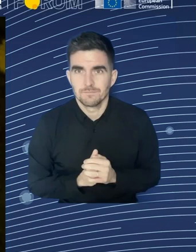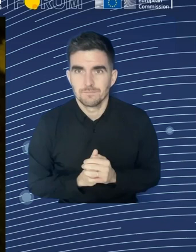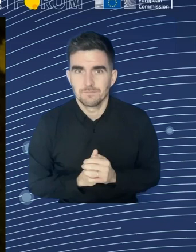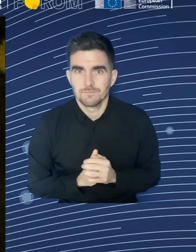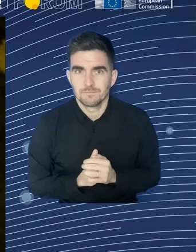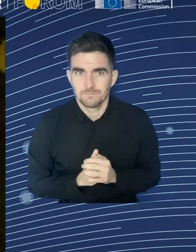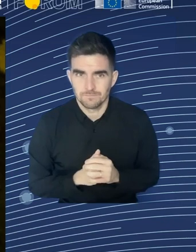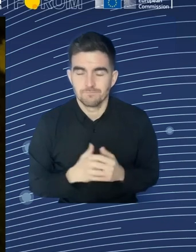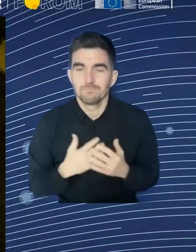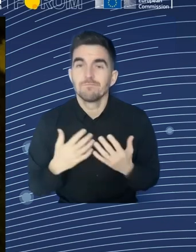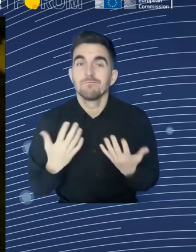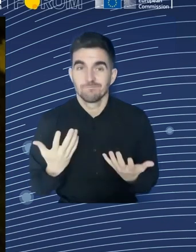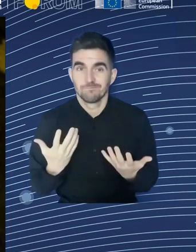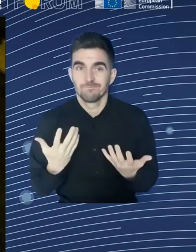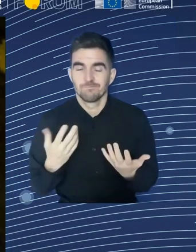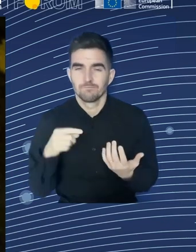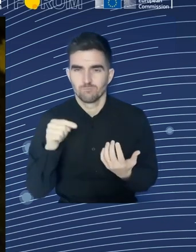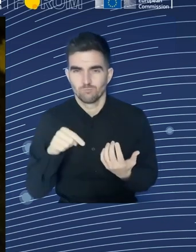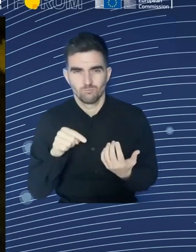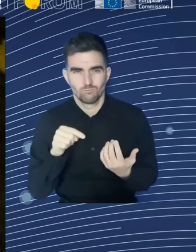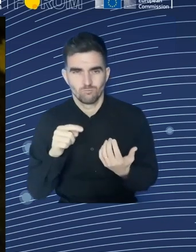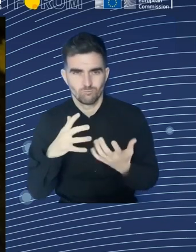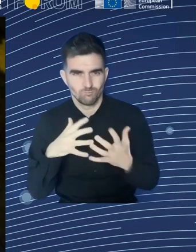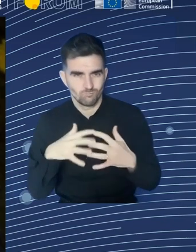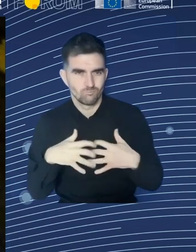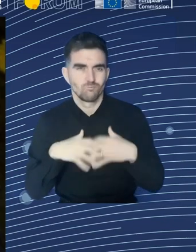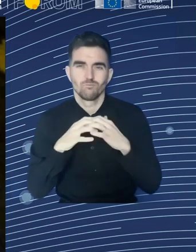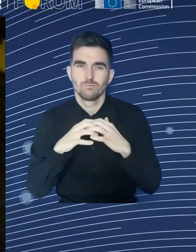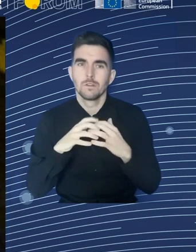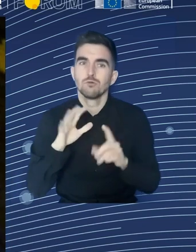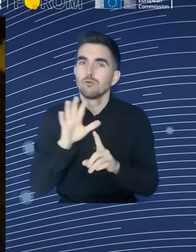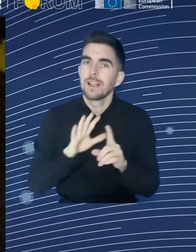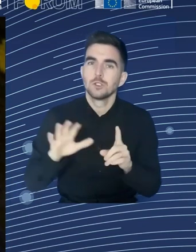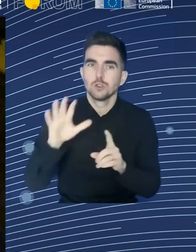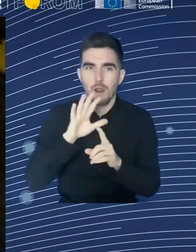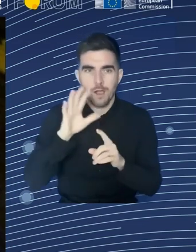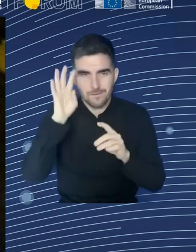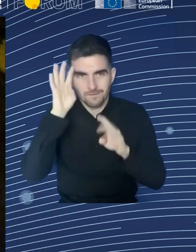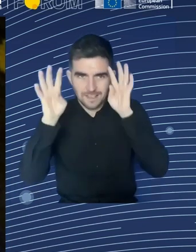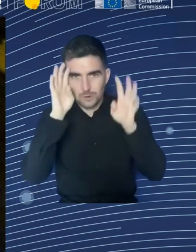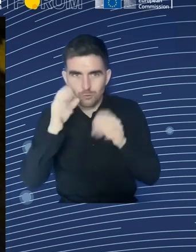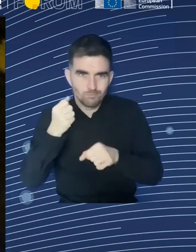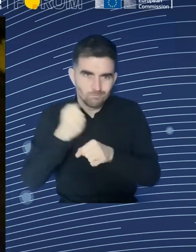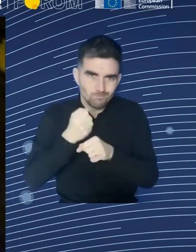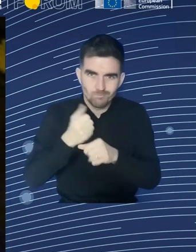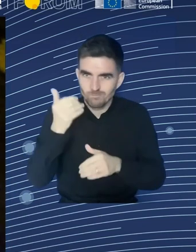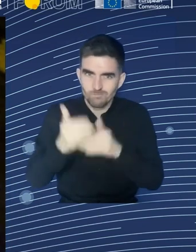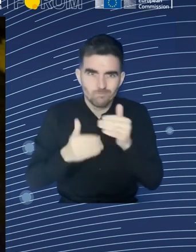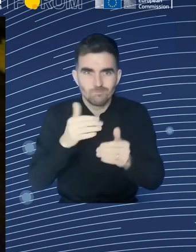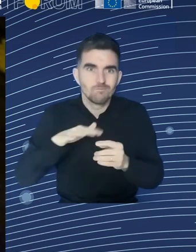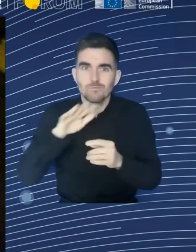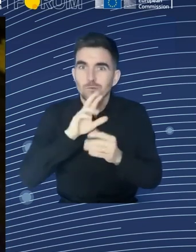with the businesses and many other partners and also creating new cultural initiatives. Like for example,